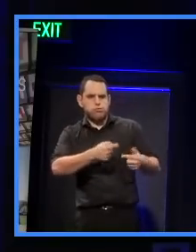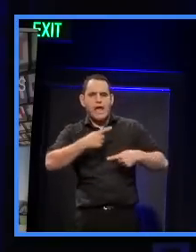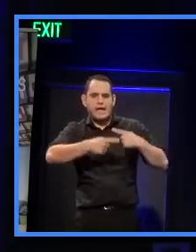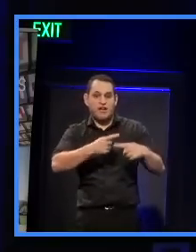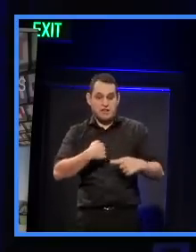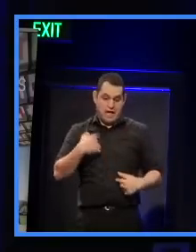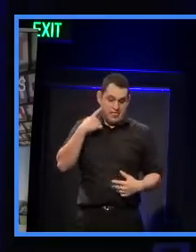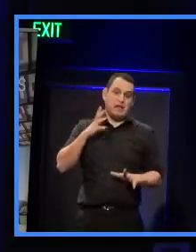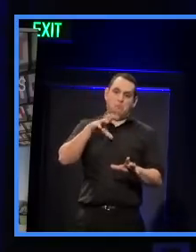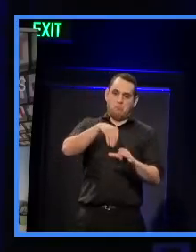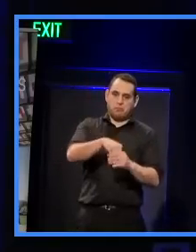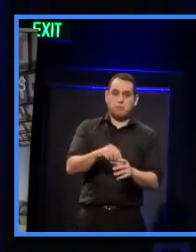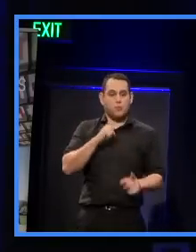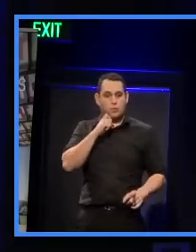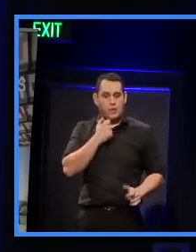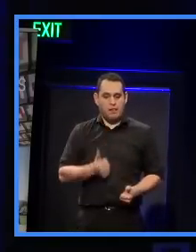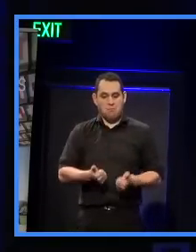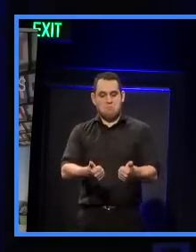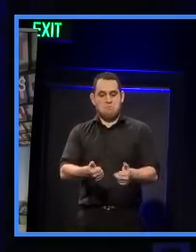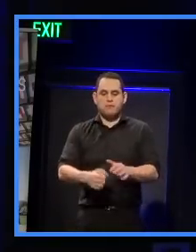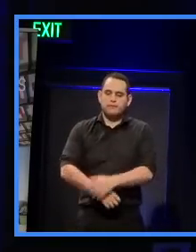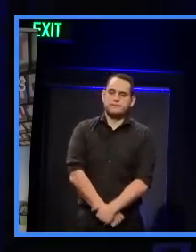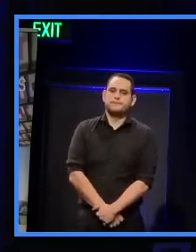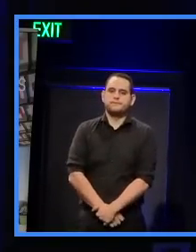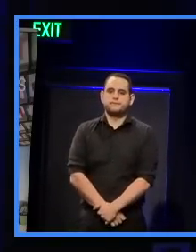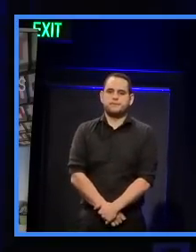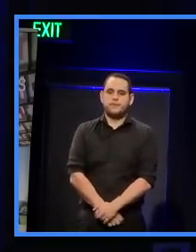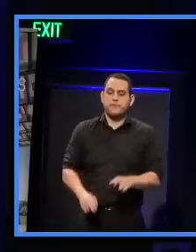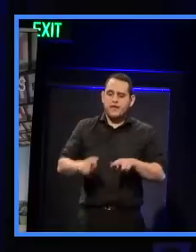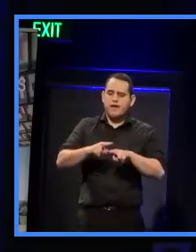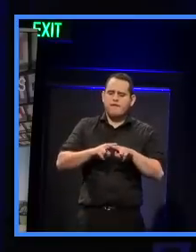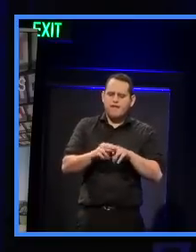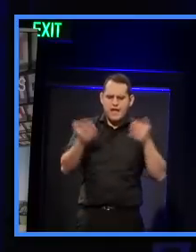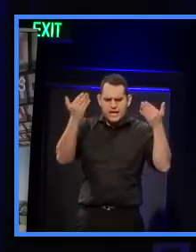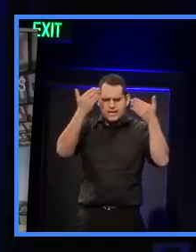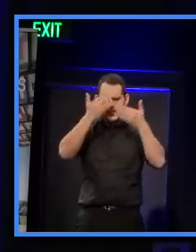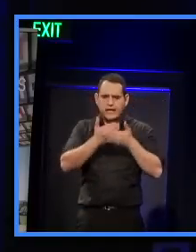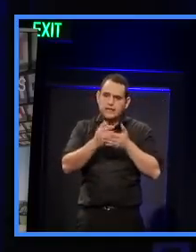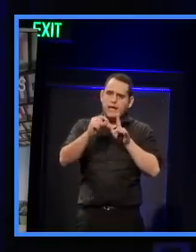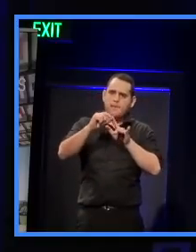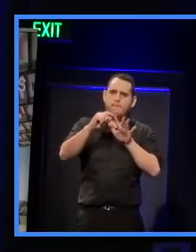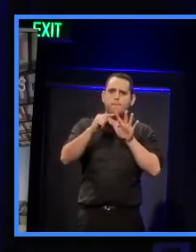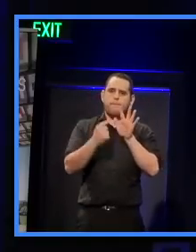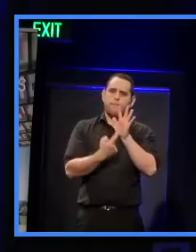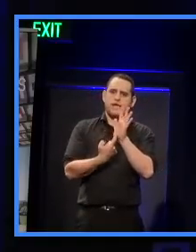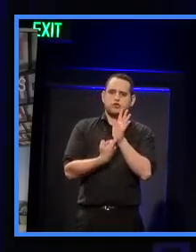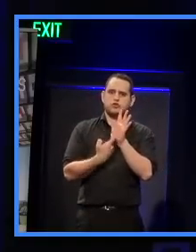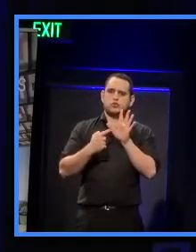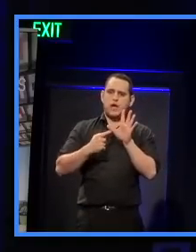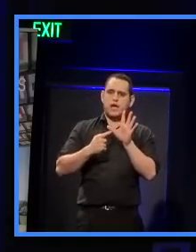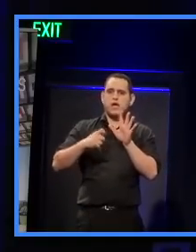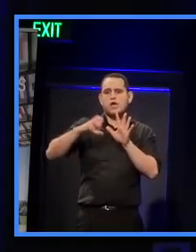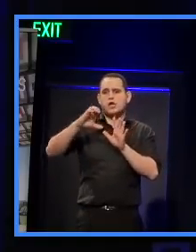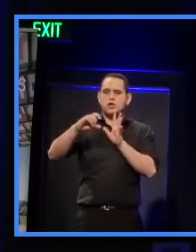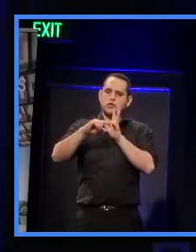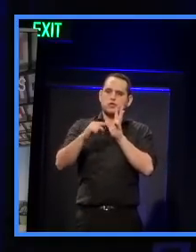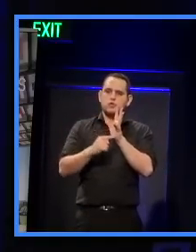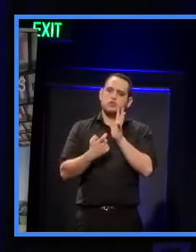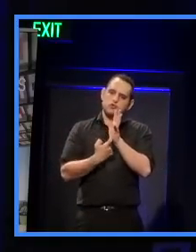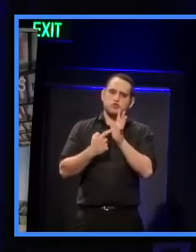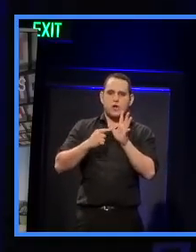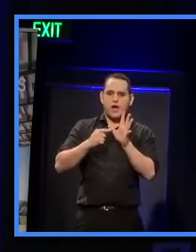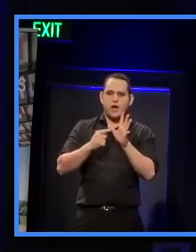probably go along to that. think that sounds like a fantastic idea. Friday night has a Pecha Kucha evening at the museum, so a night at the museum,